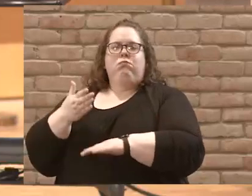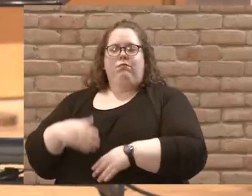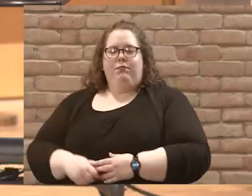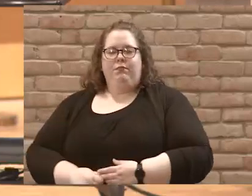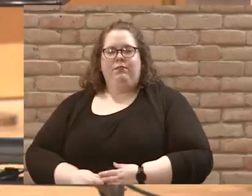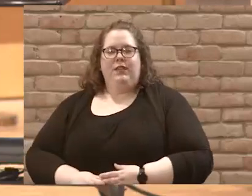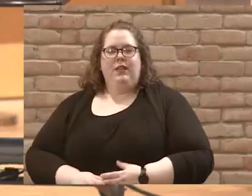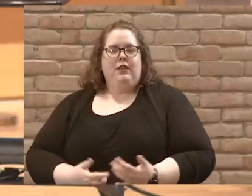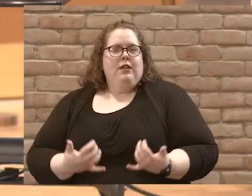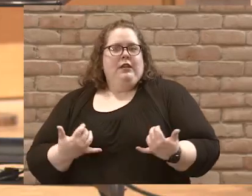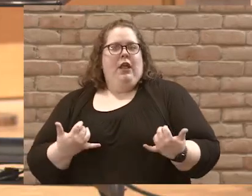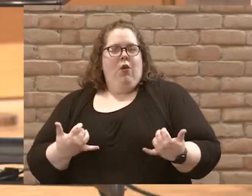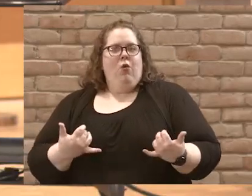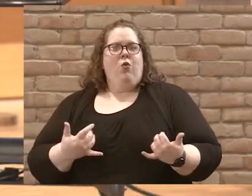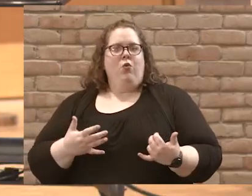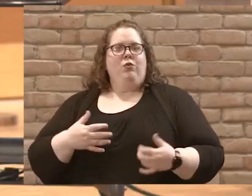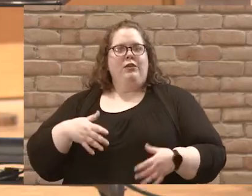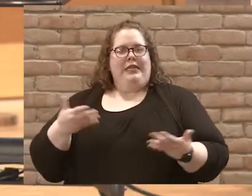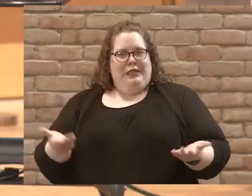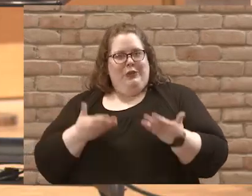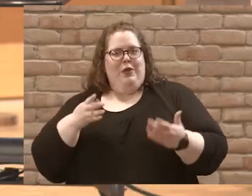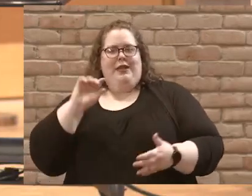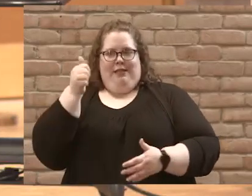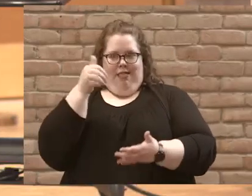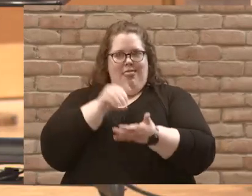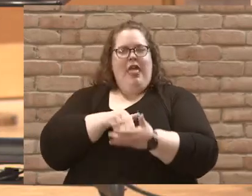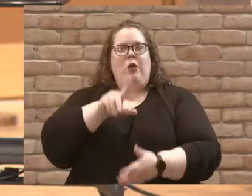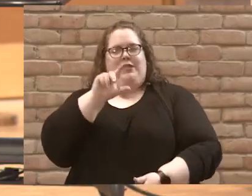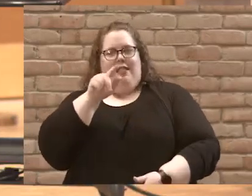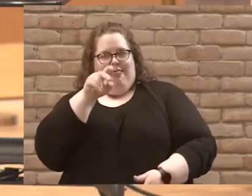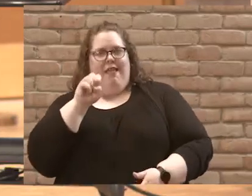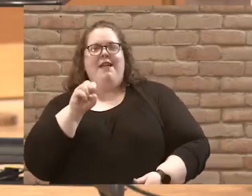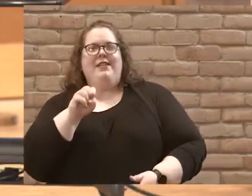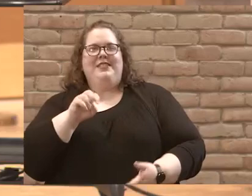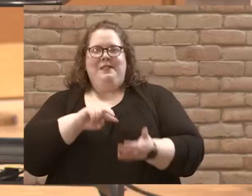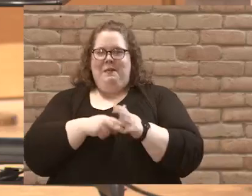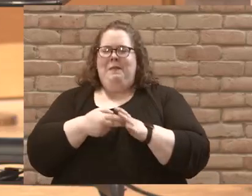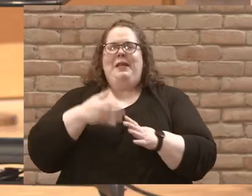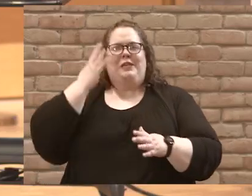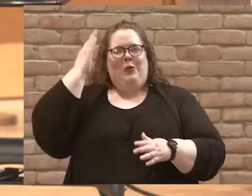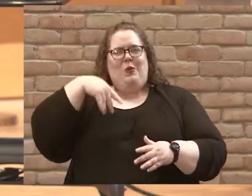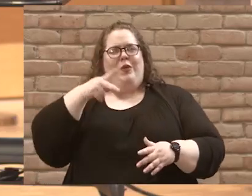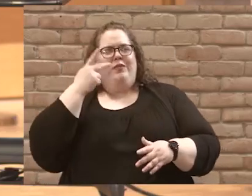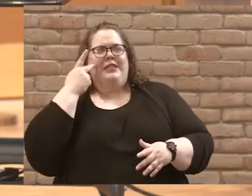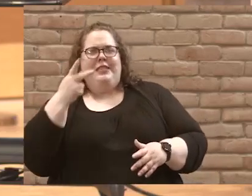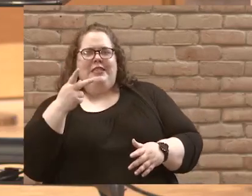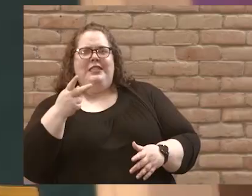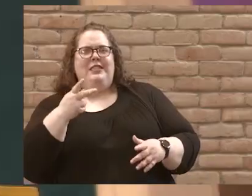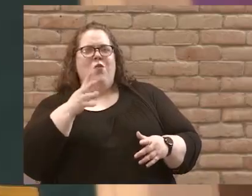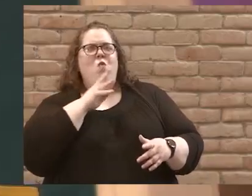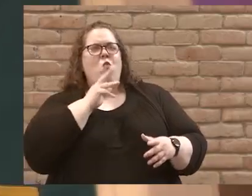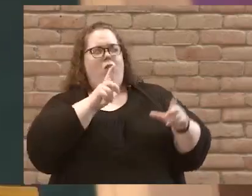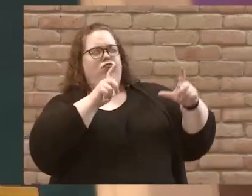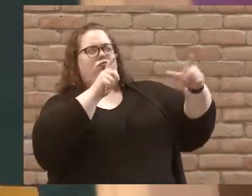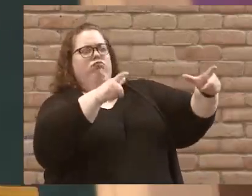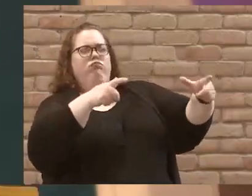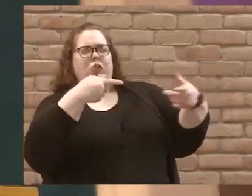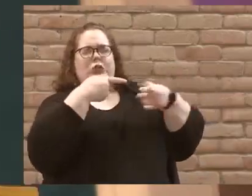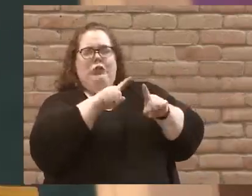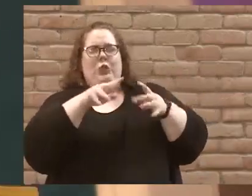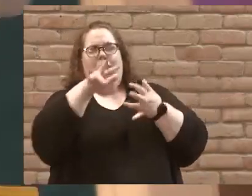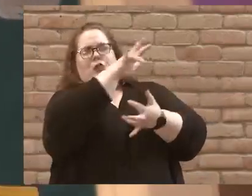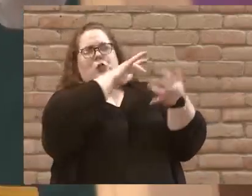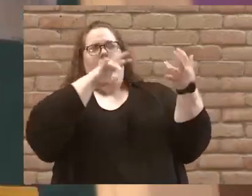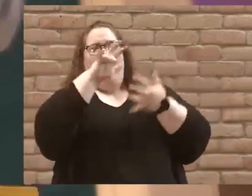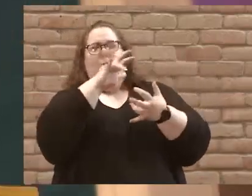Now, we live in the land of 10,000 lakes, so I know you've all been around a lake when there's been a storm, and even when that storm